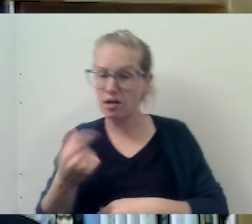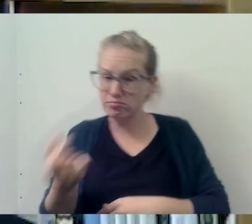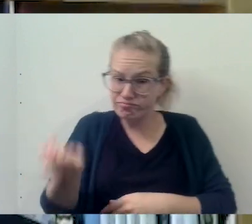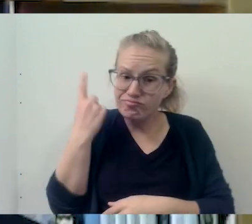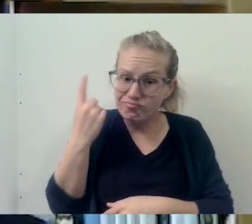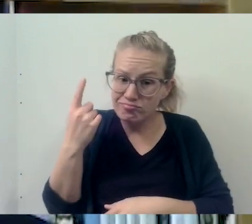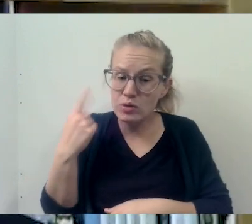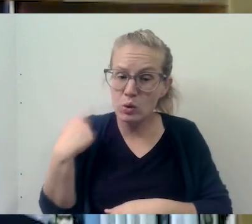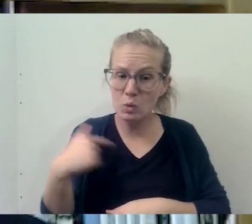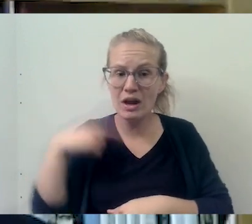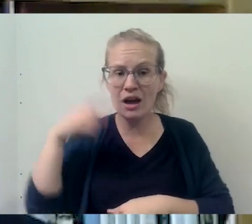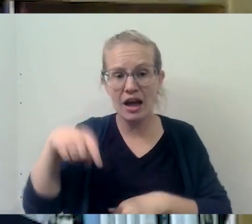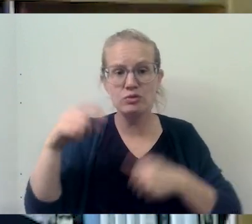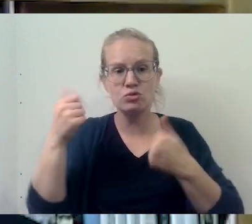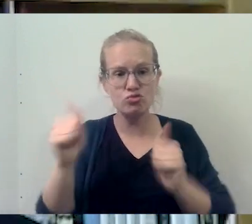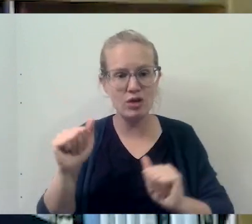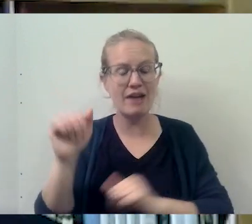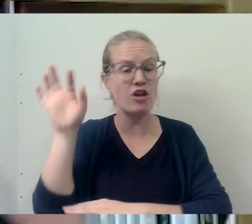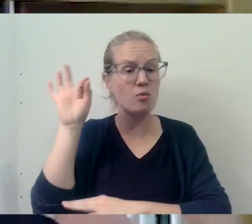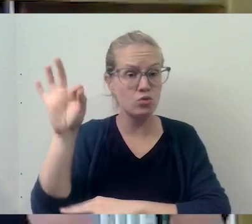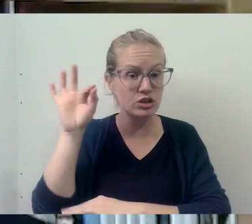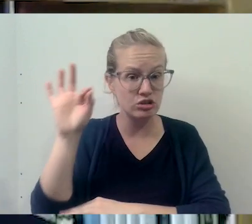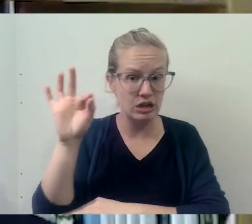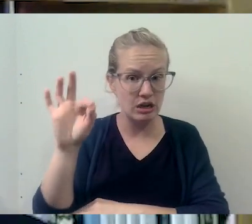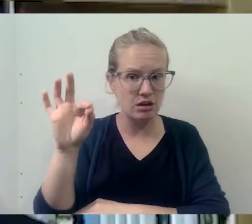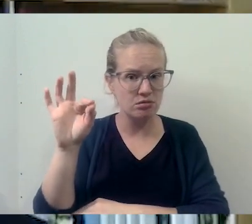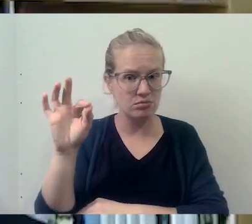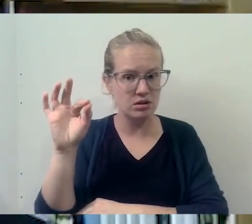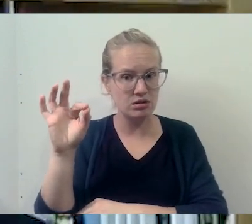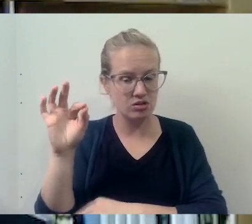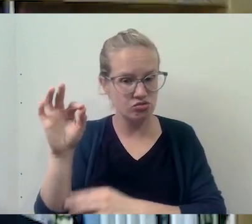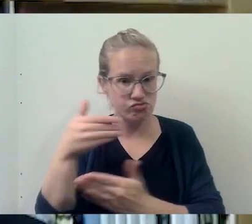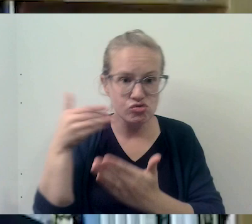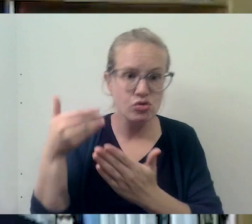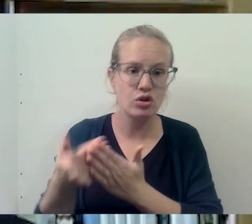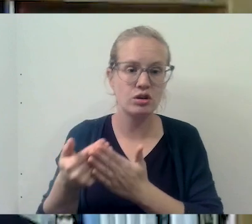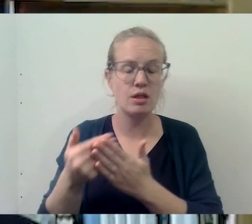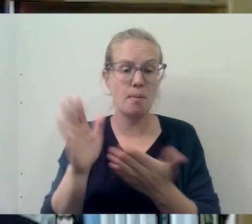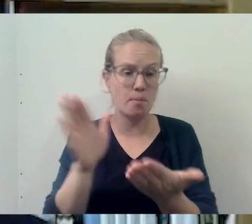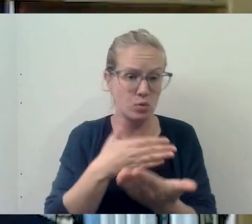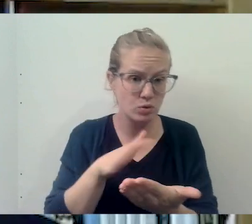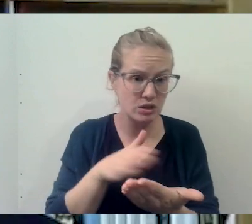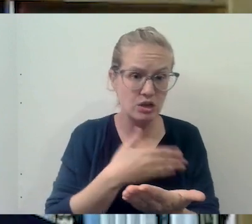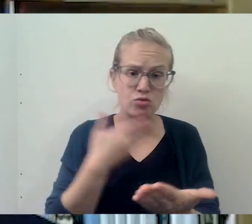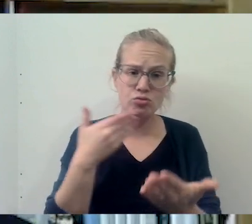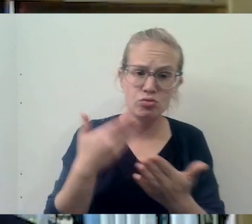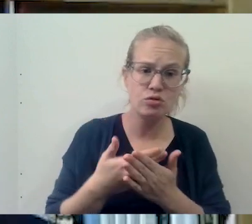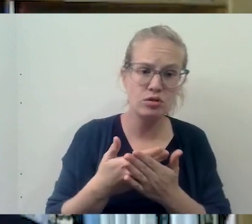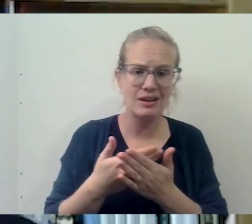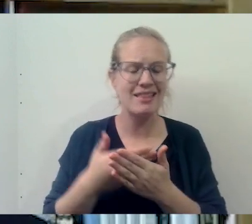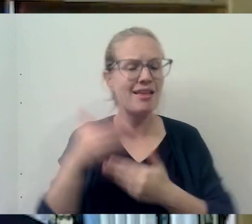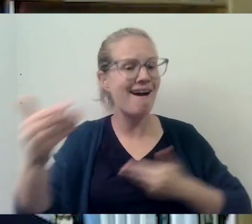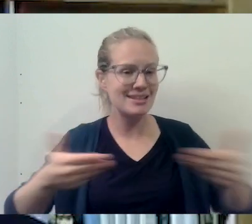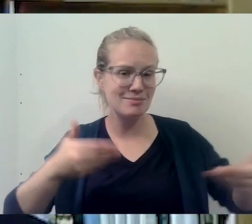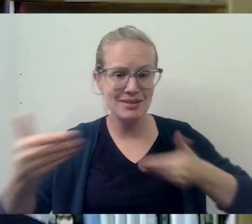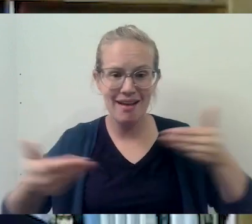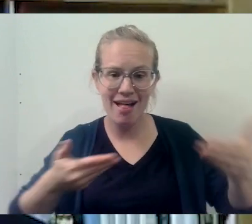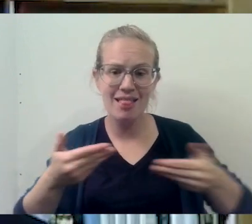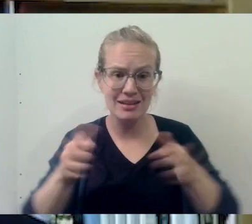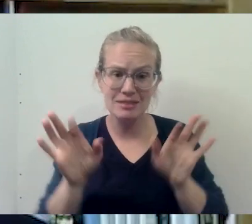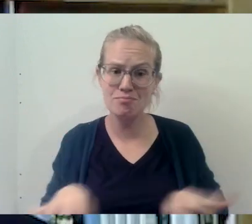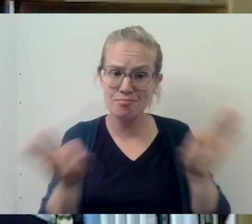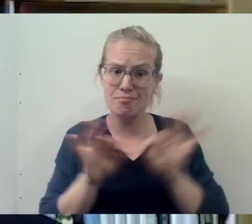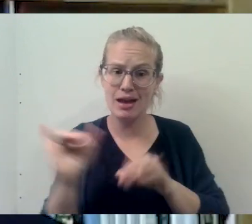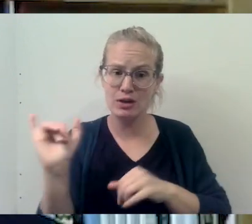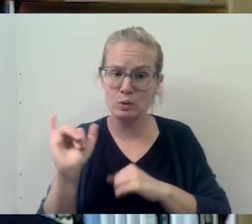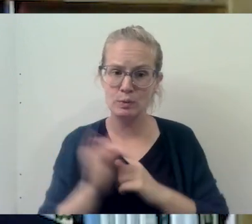have to try to have our preaching, uh, be, uh, be very, very good. The music and, and the hospitality matters